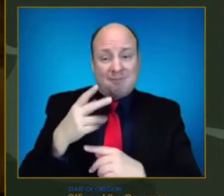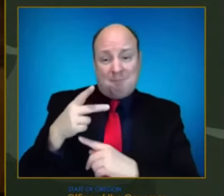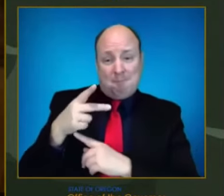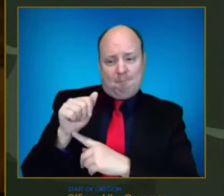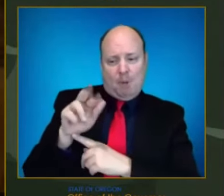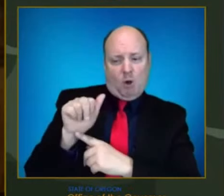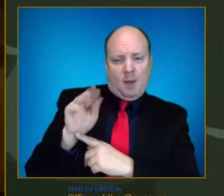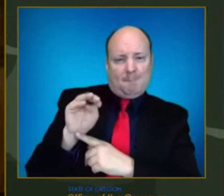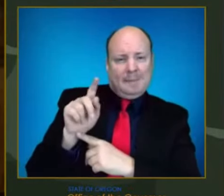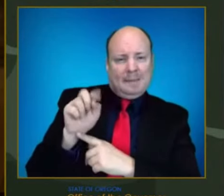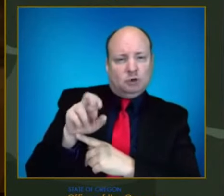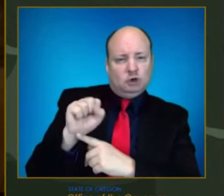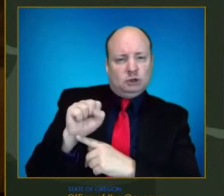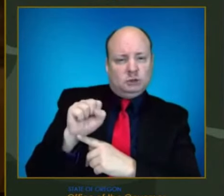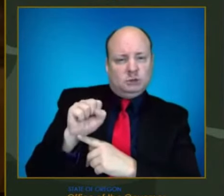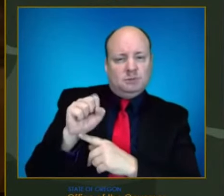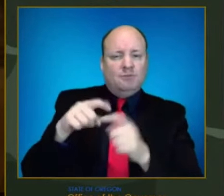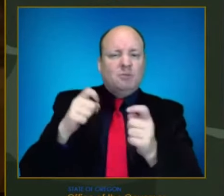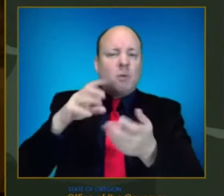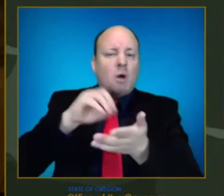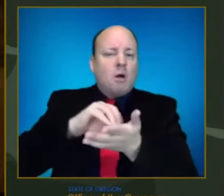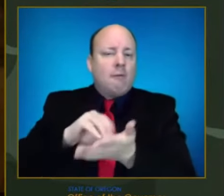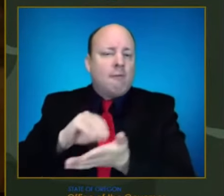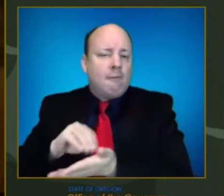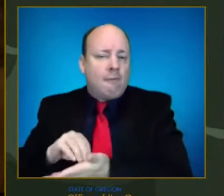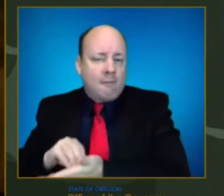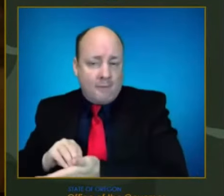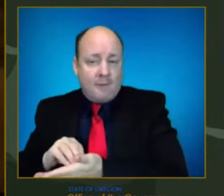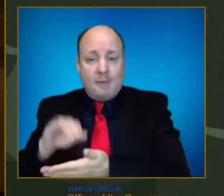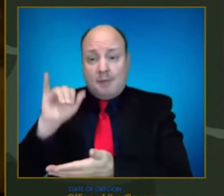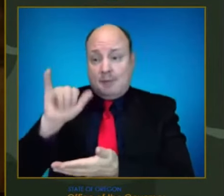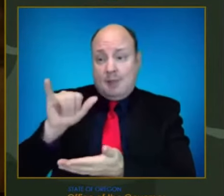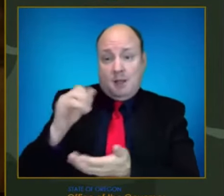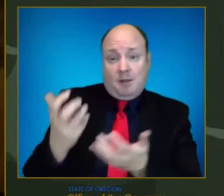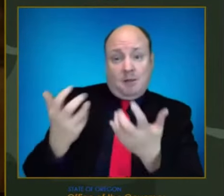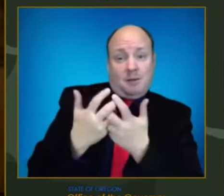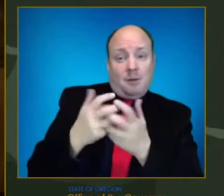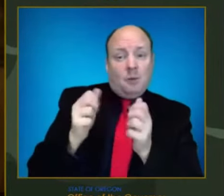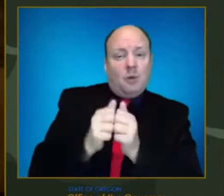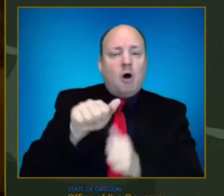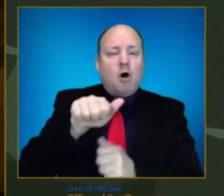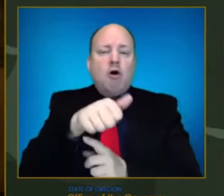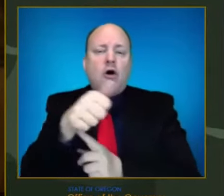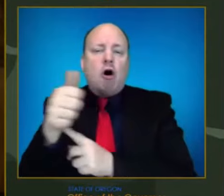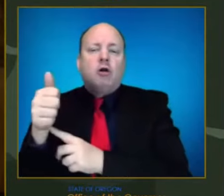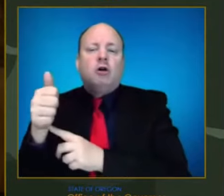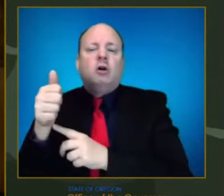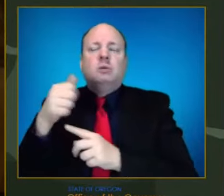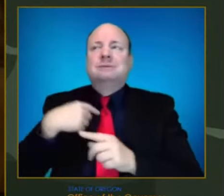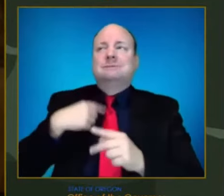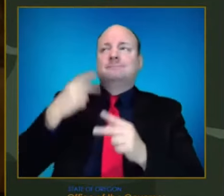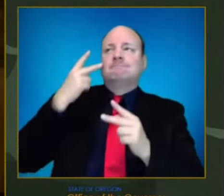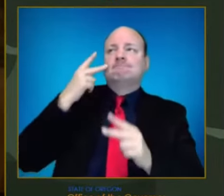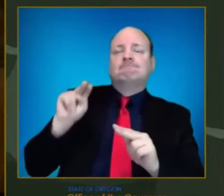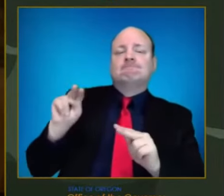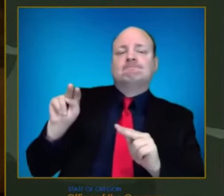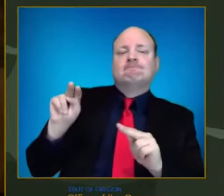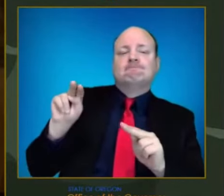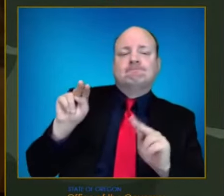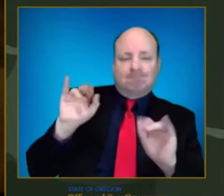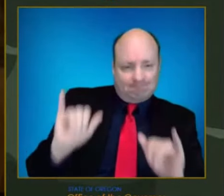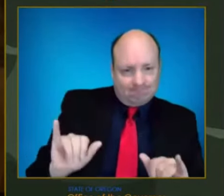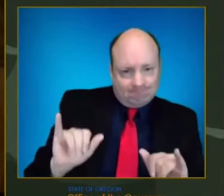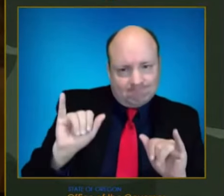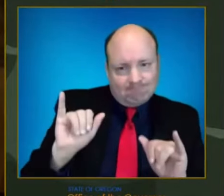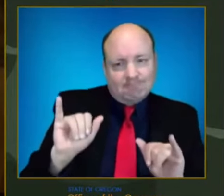other places. But we also are trying to match up to trends. see. And so that the trends I saw in both some new data that came